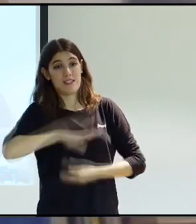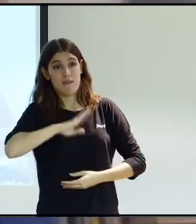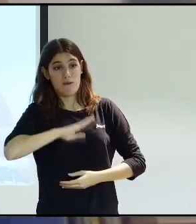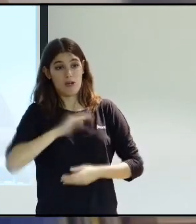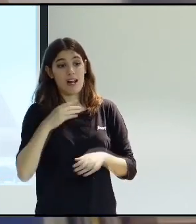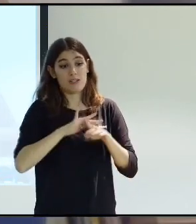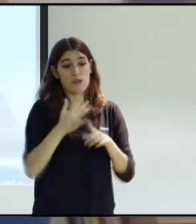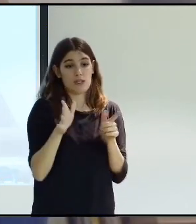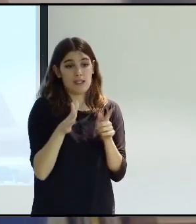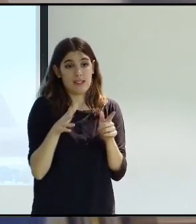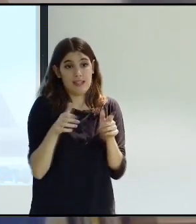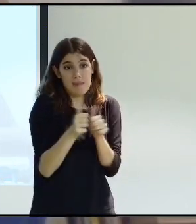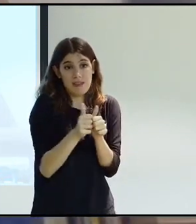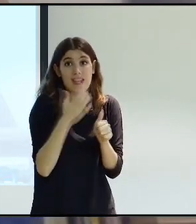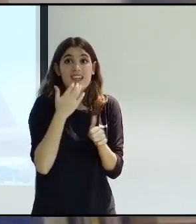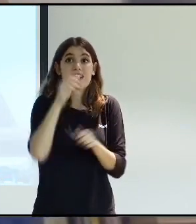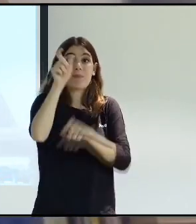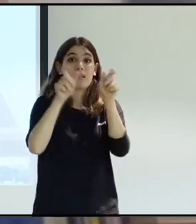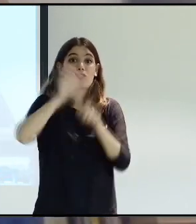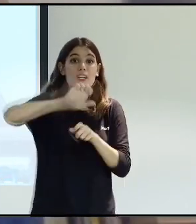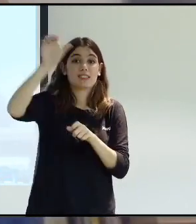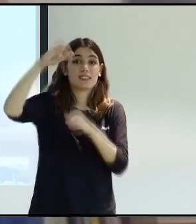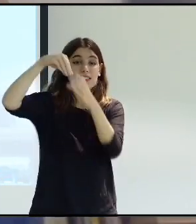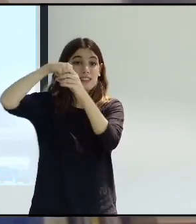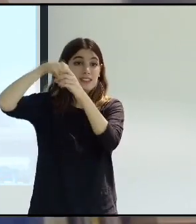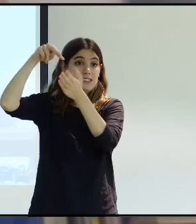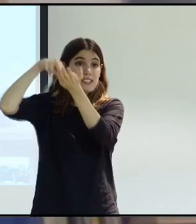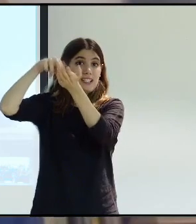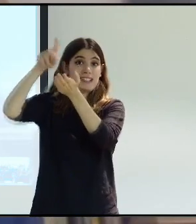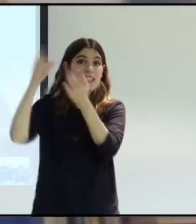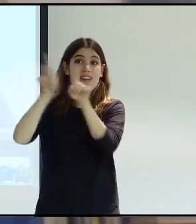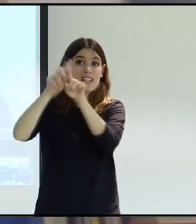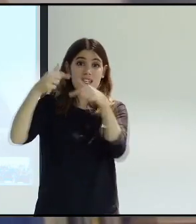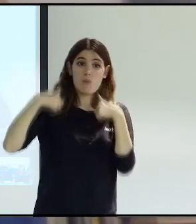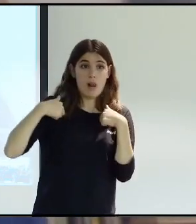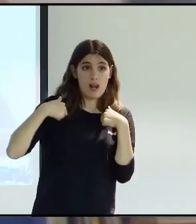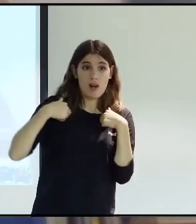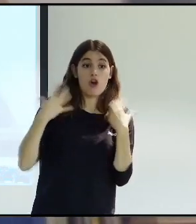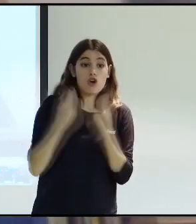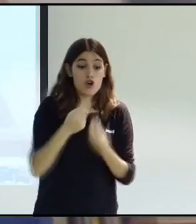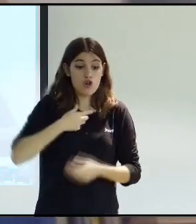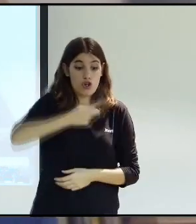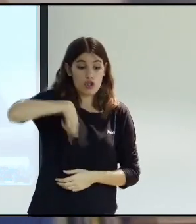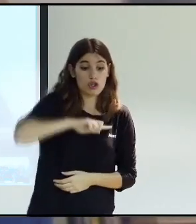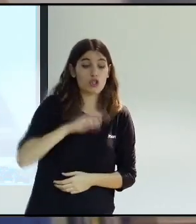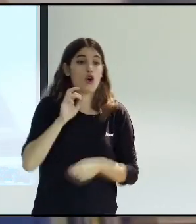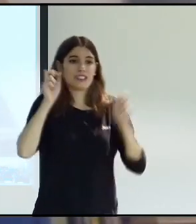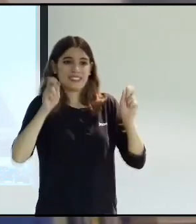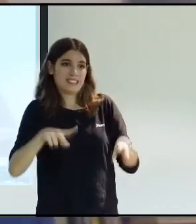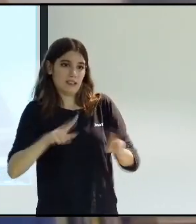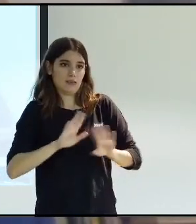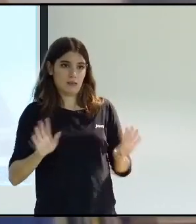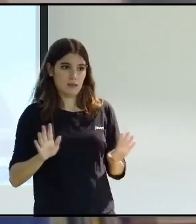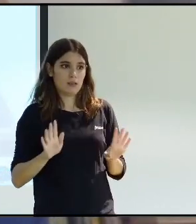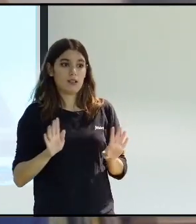people who are people with a functional diversity. So let's be together and come